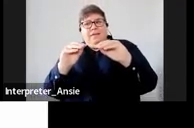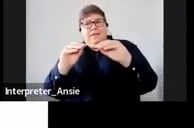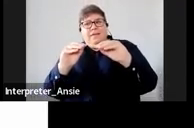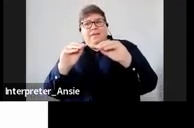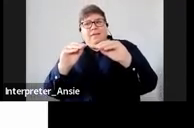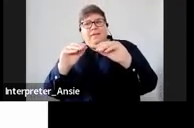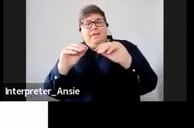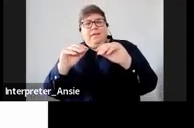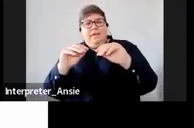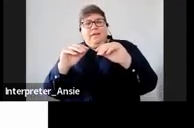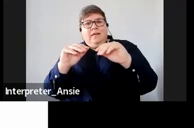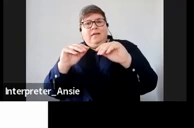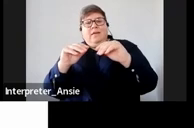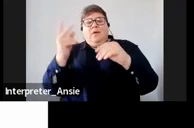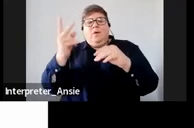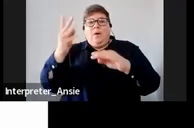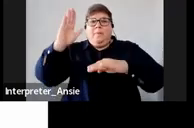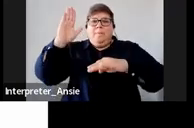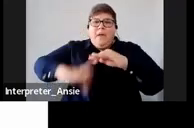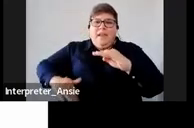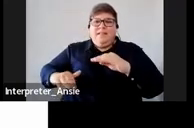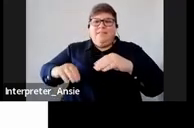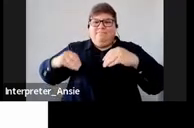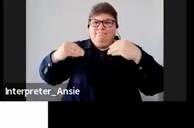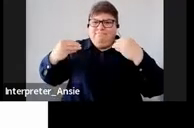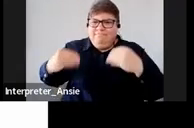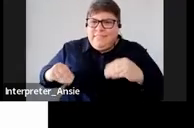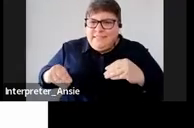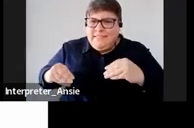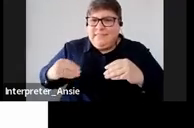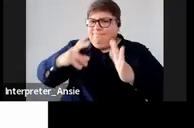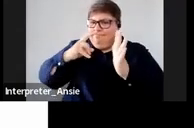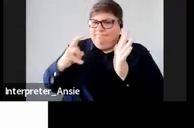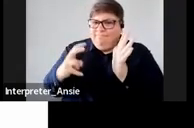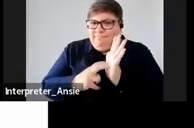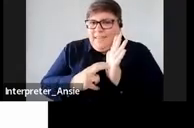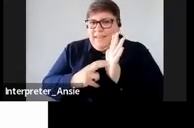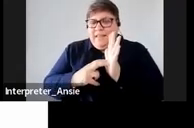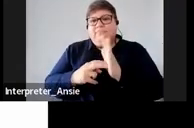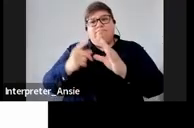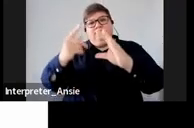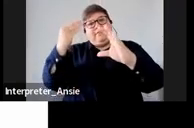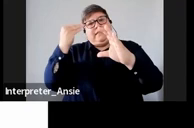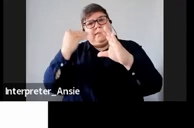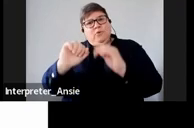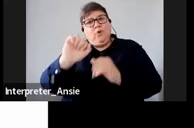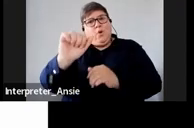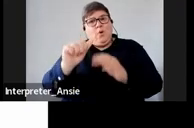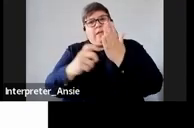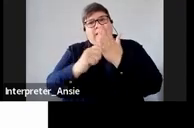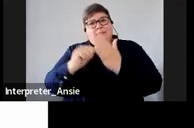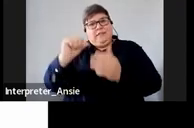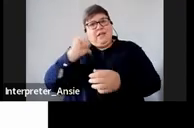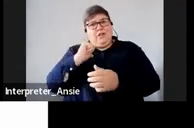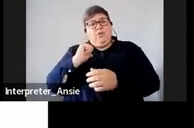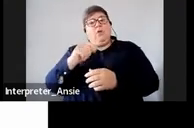total penalties and you provide your own reasons that would have made you not to submit the text returns on time and you